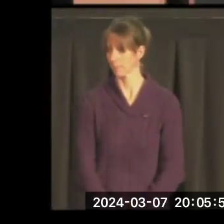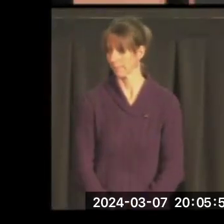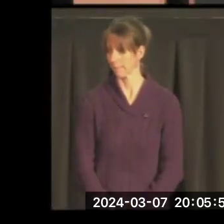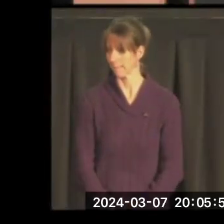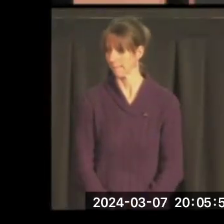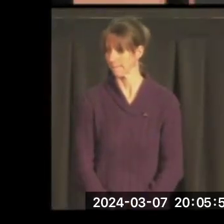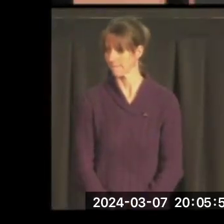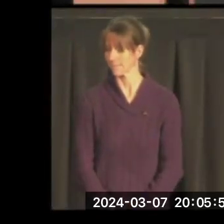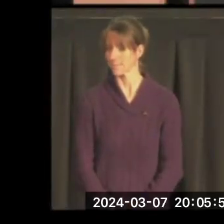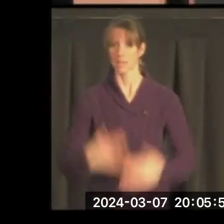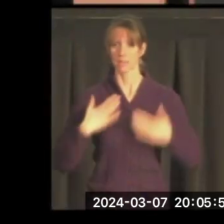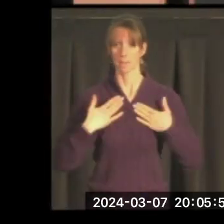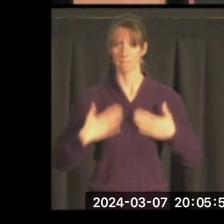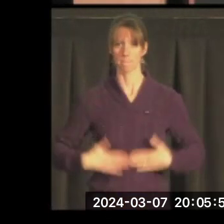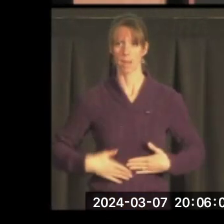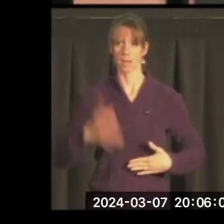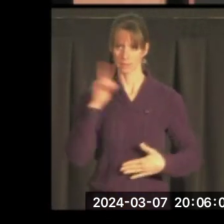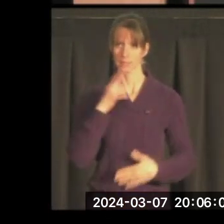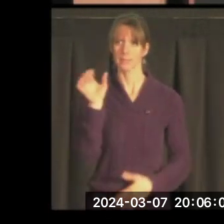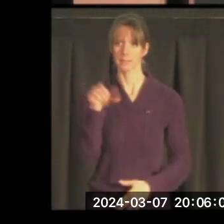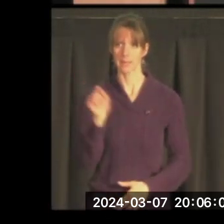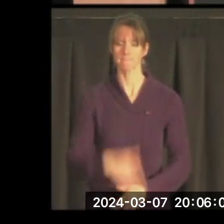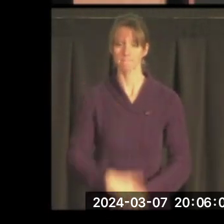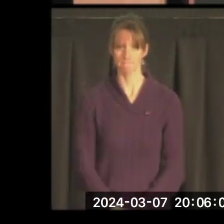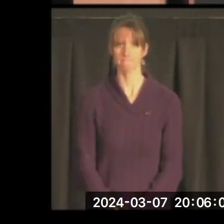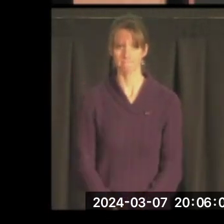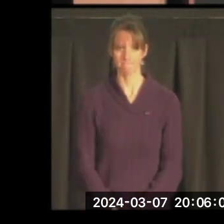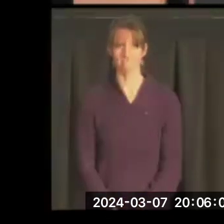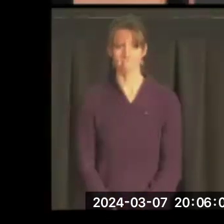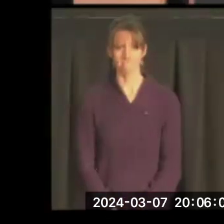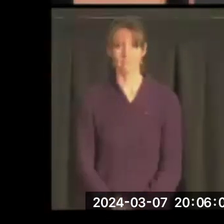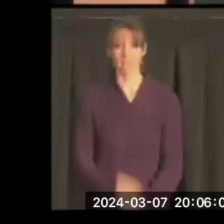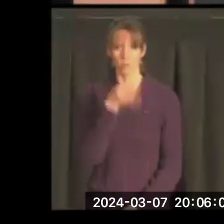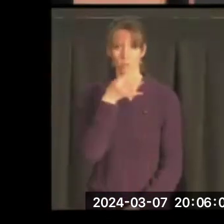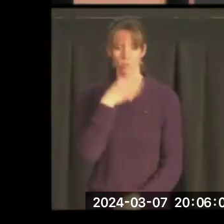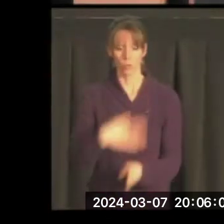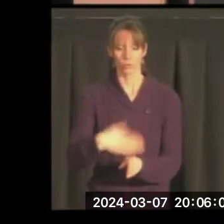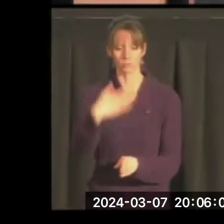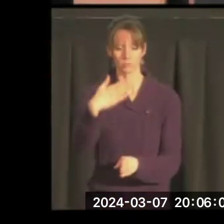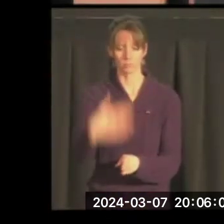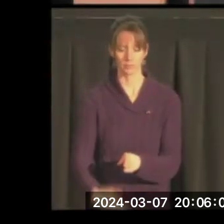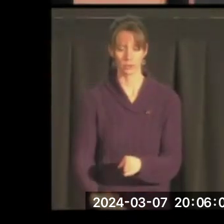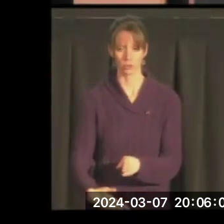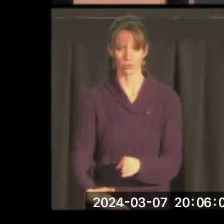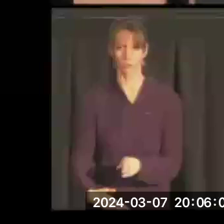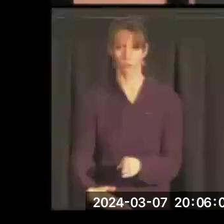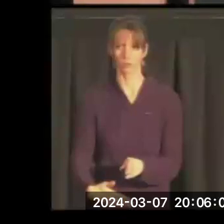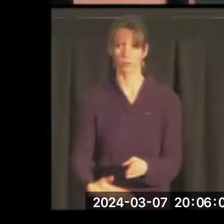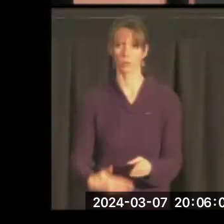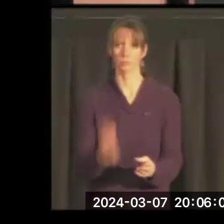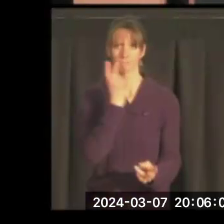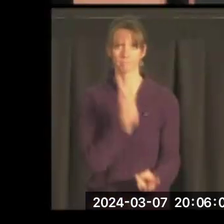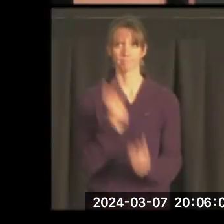His body posture tells you, you know, it's almost over. What should I make of this?